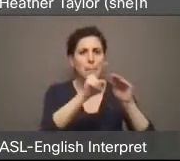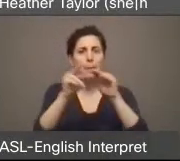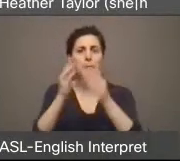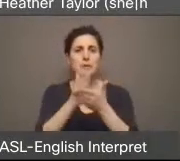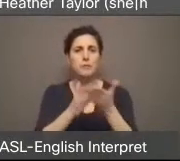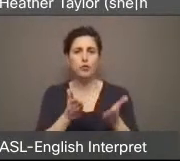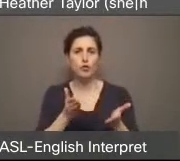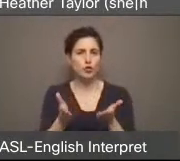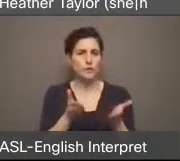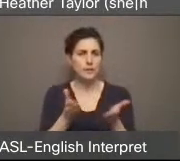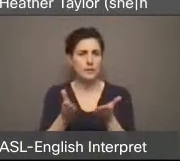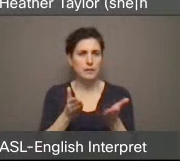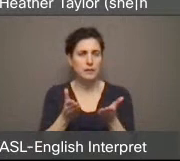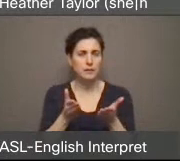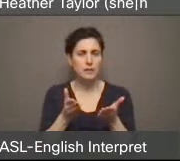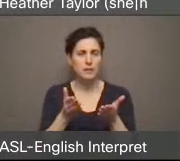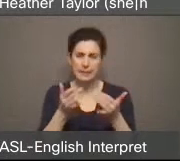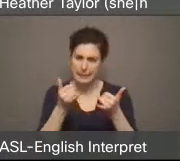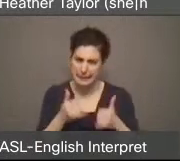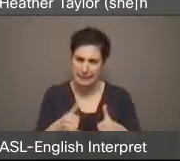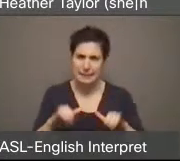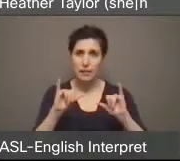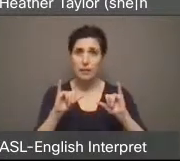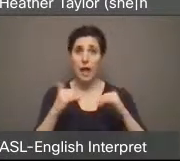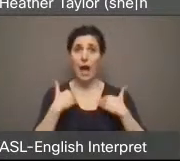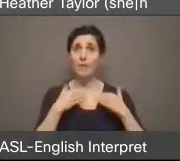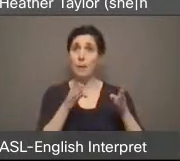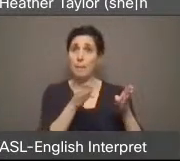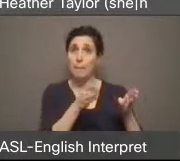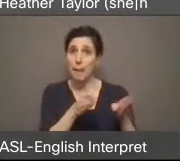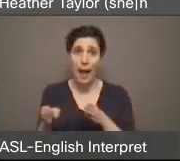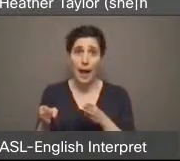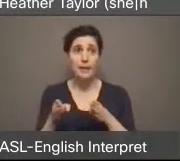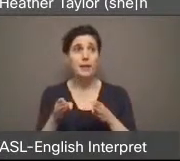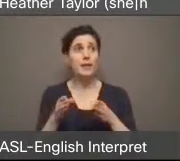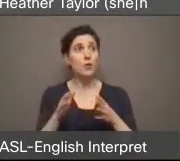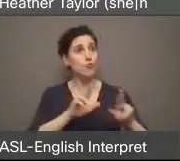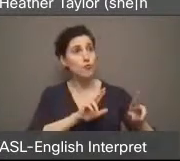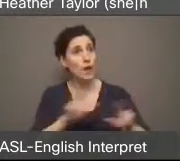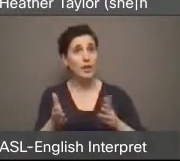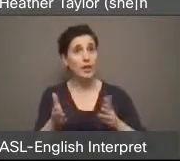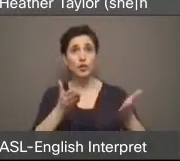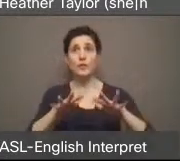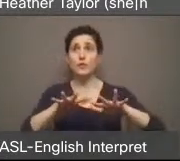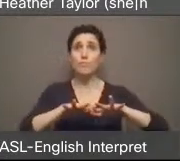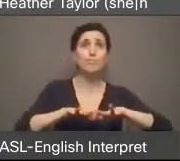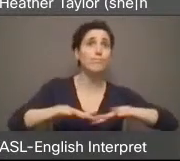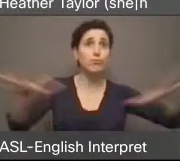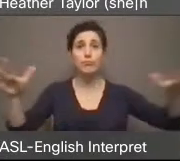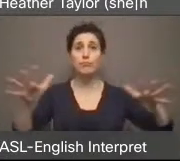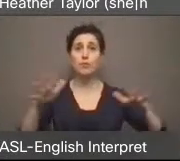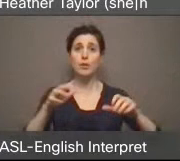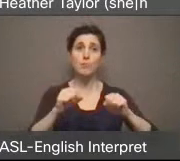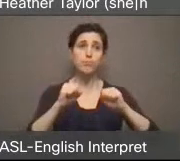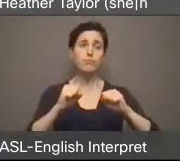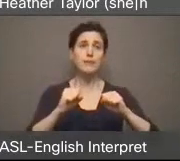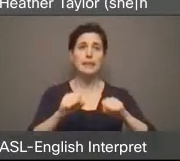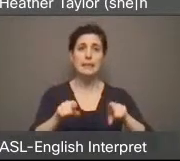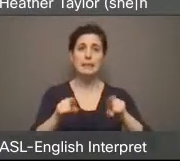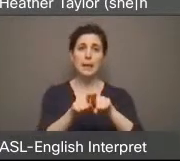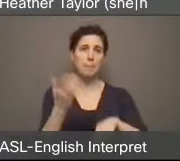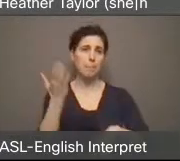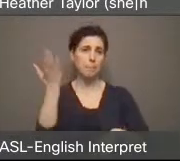and even then there's still no public plan to restore service before Q2 2022. And that seems to not have